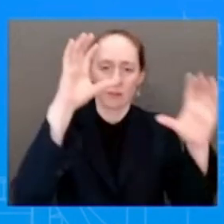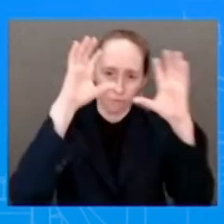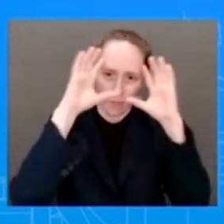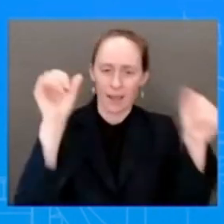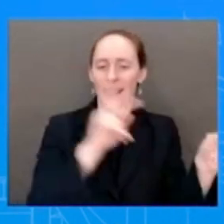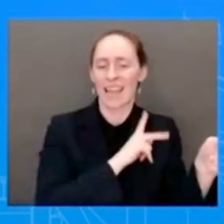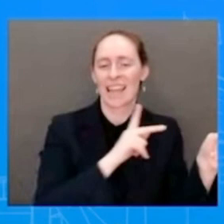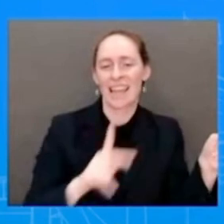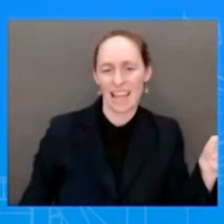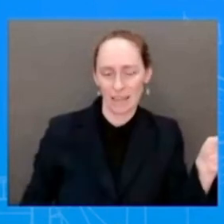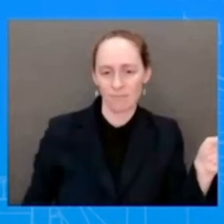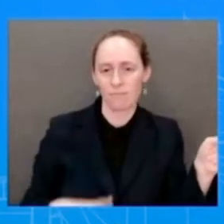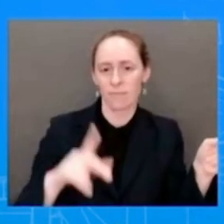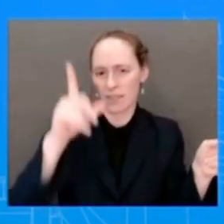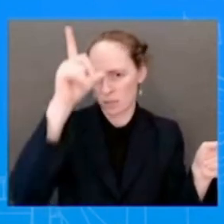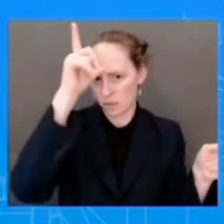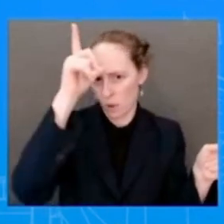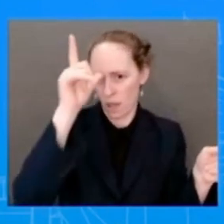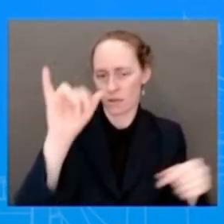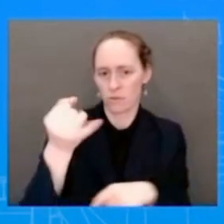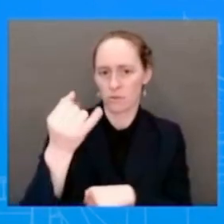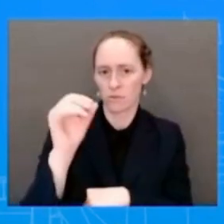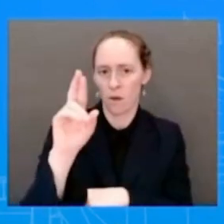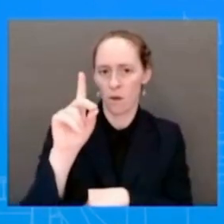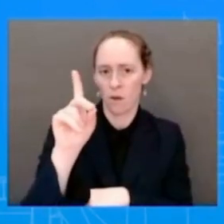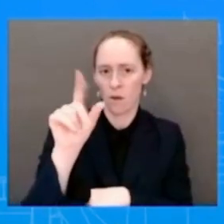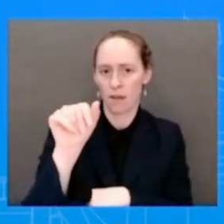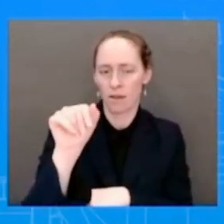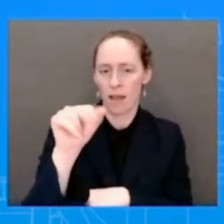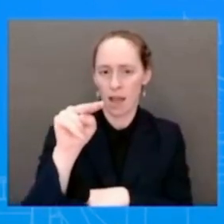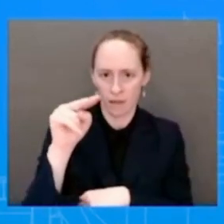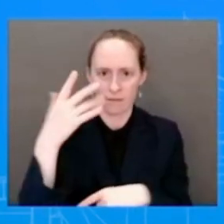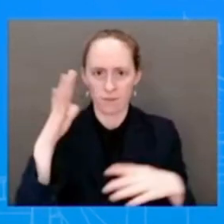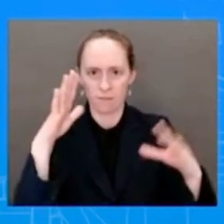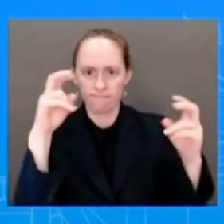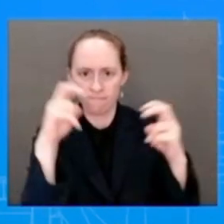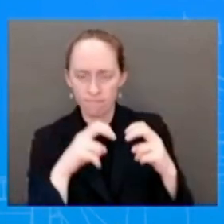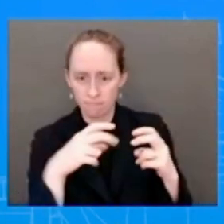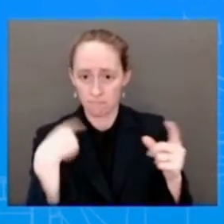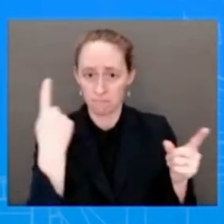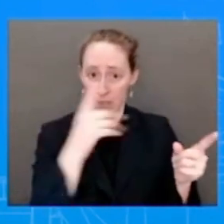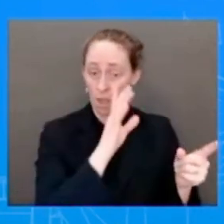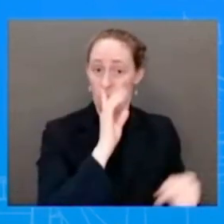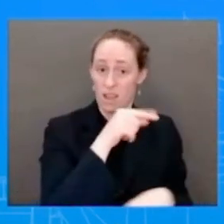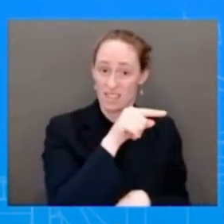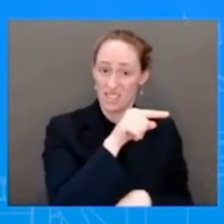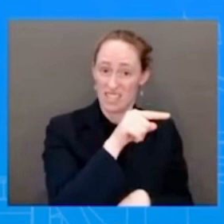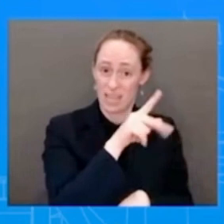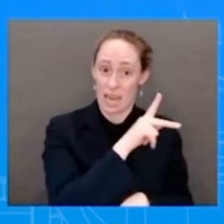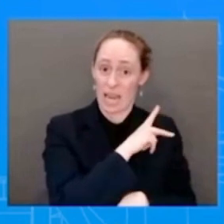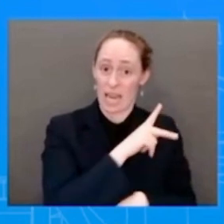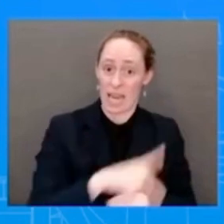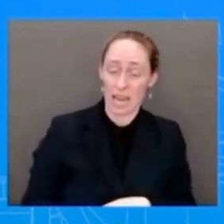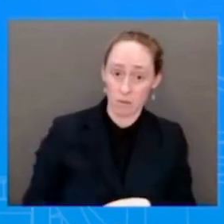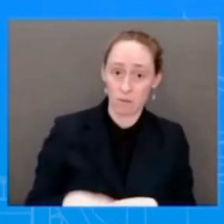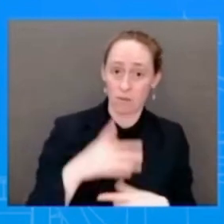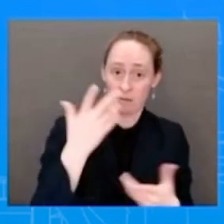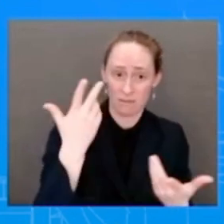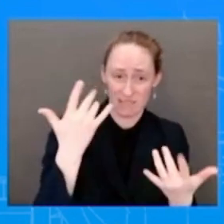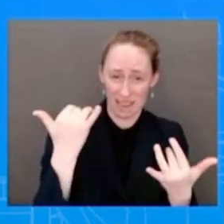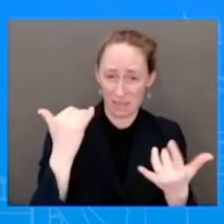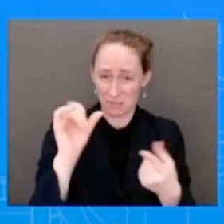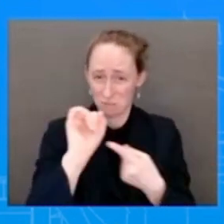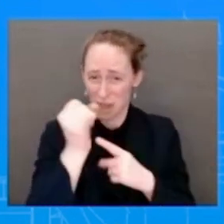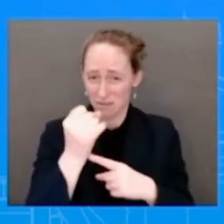Palestinians? No, it's a very good question. As you know, as you just mentioned, he met with King Abdullah II and His Royal Highness Crown